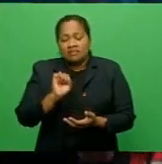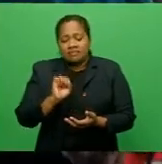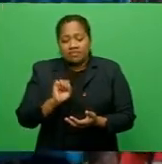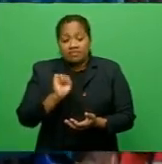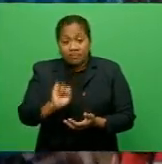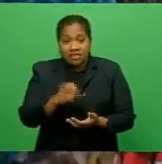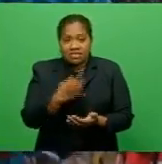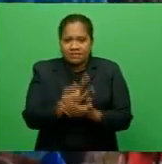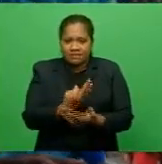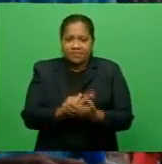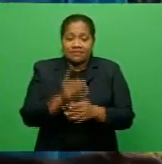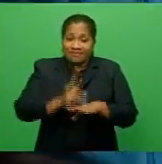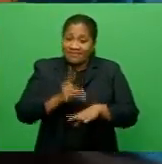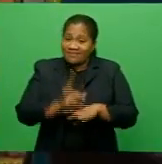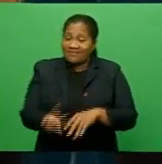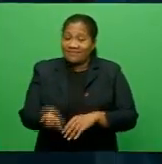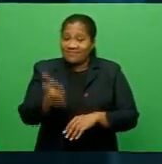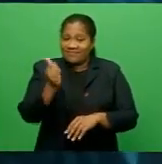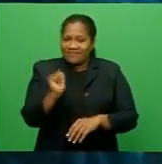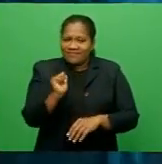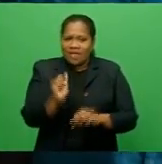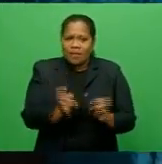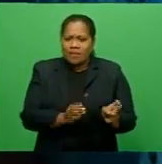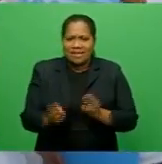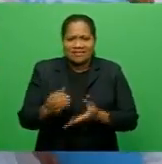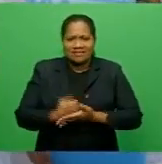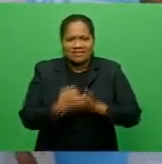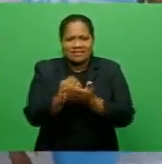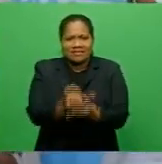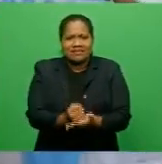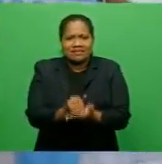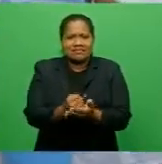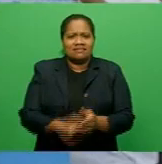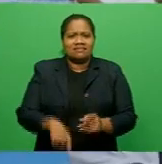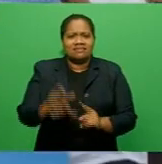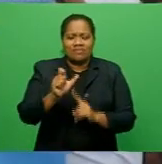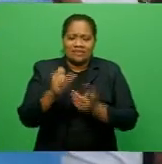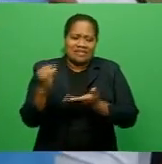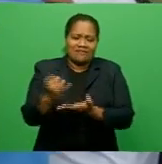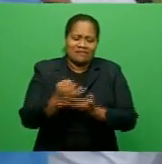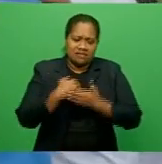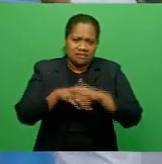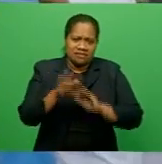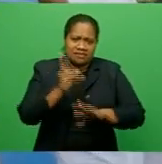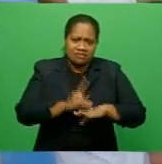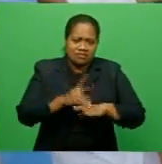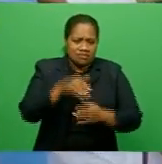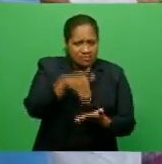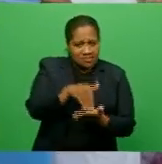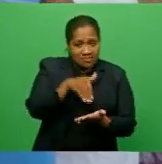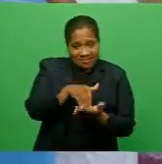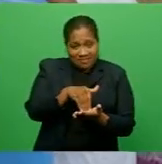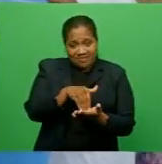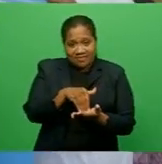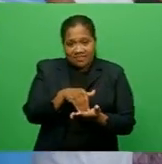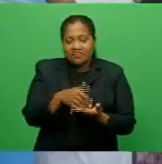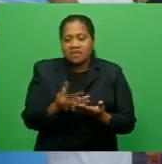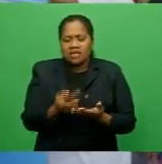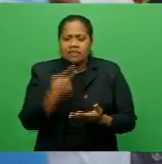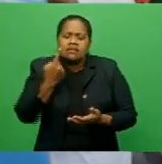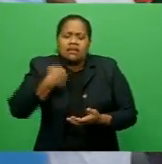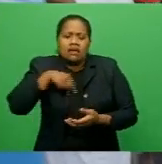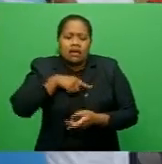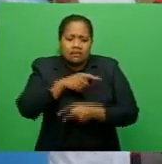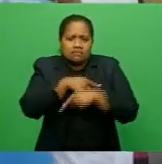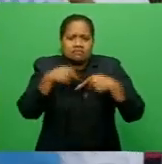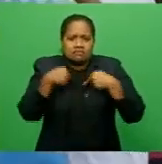to homes, mobility aid, capital investment in disability centres, etc. Tell us that we are moving in the